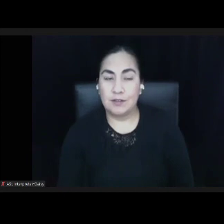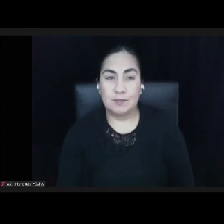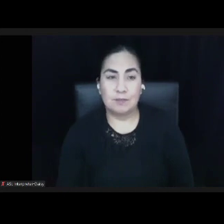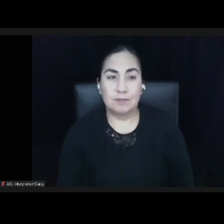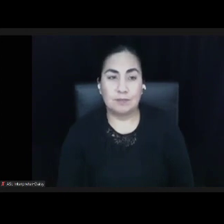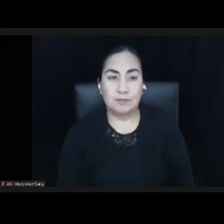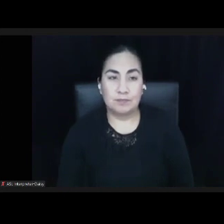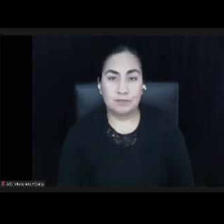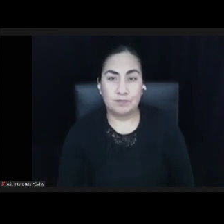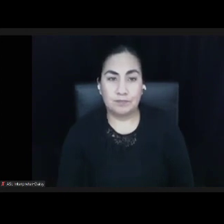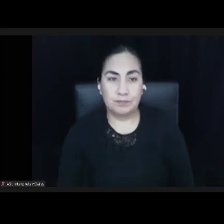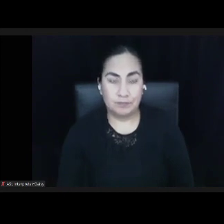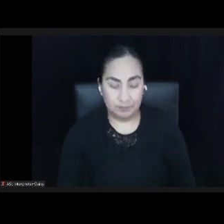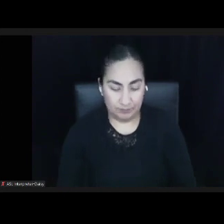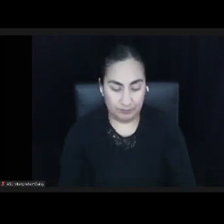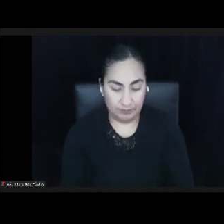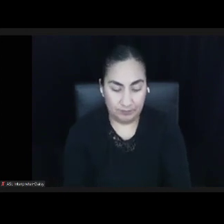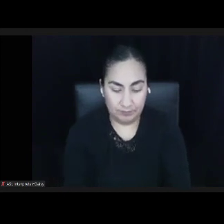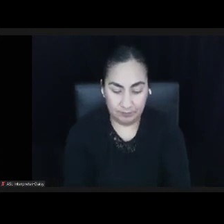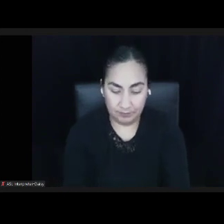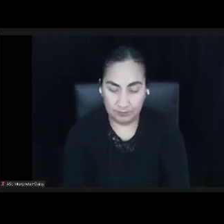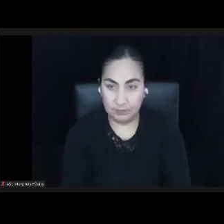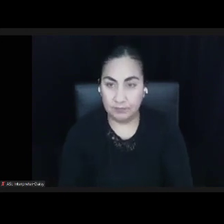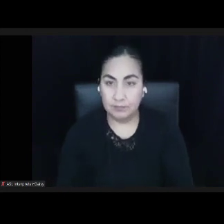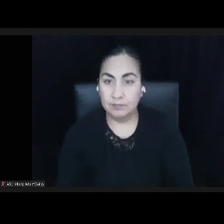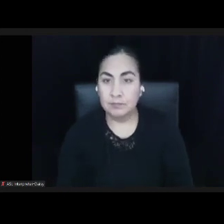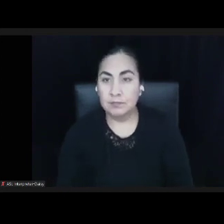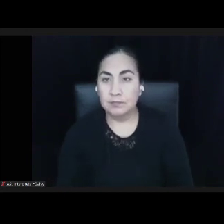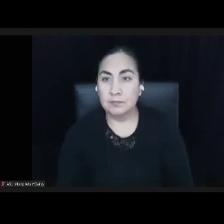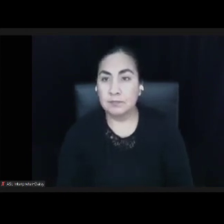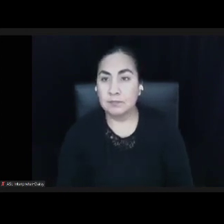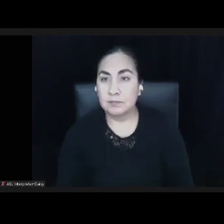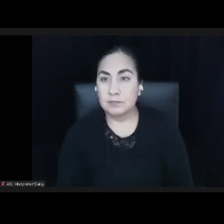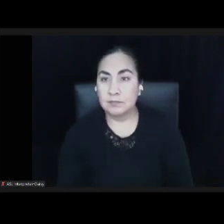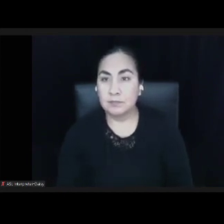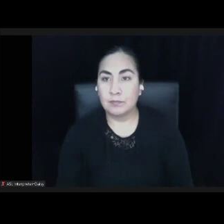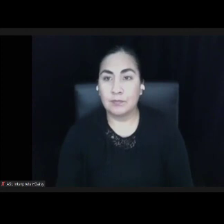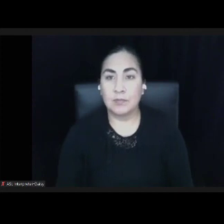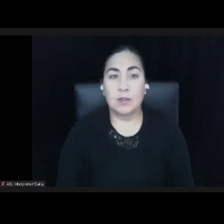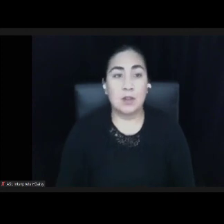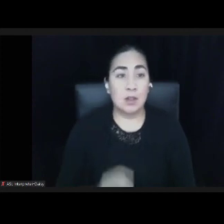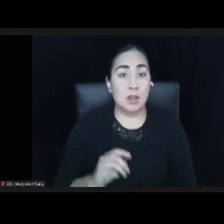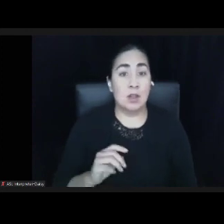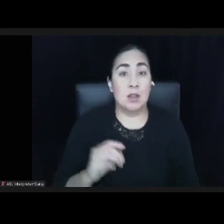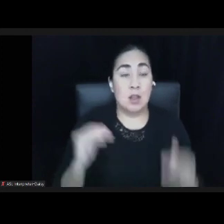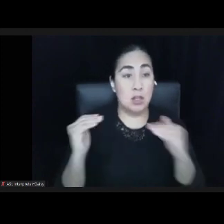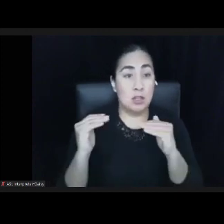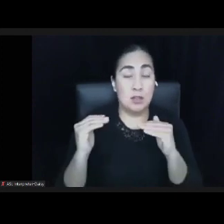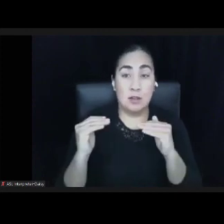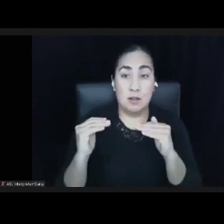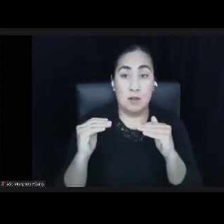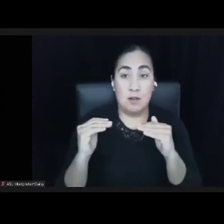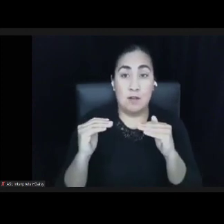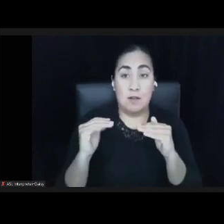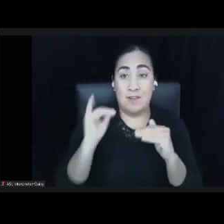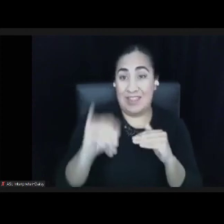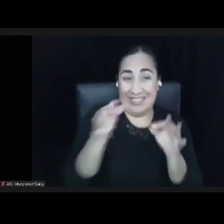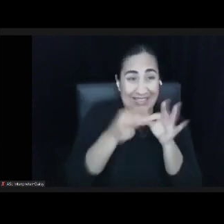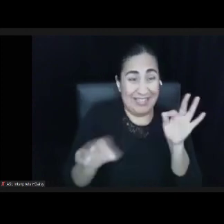The Dodge Equity framework is represented in this infographic